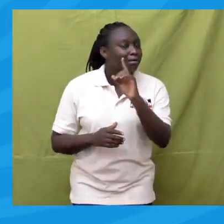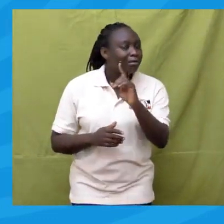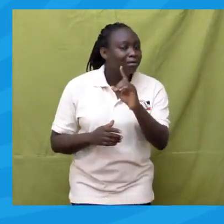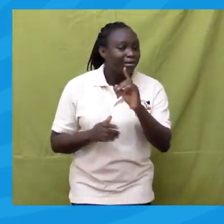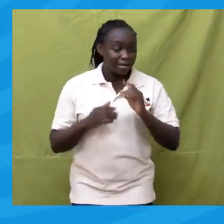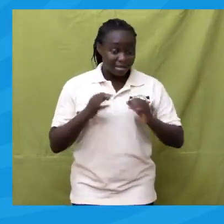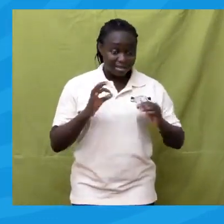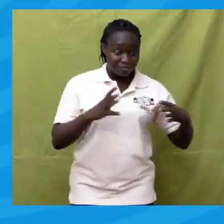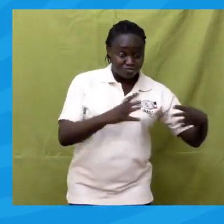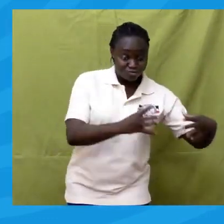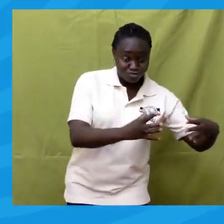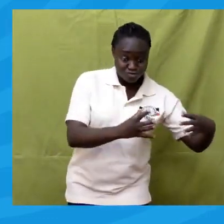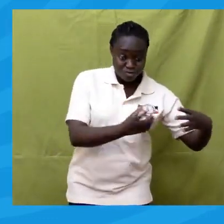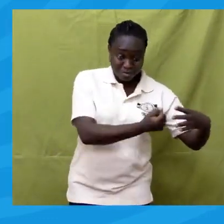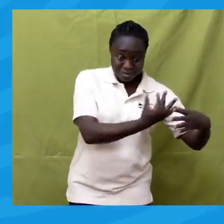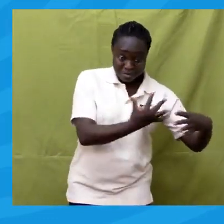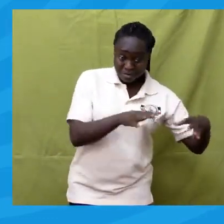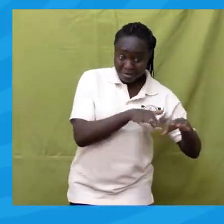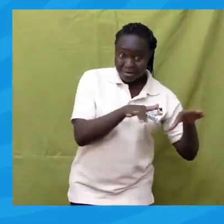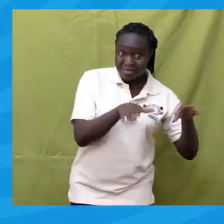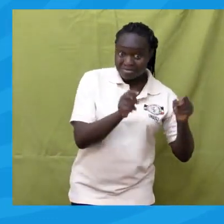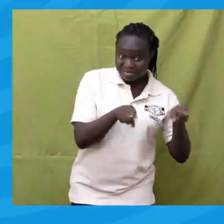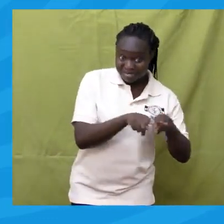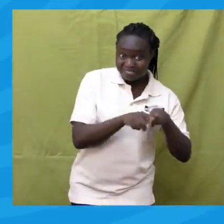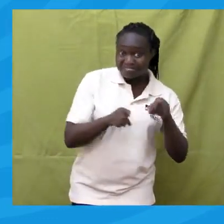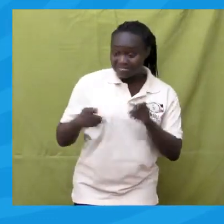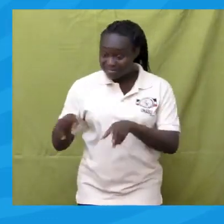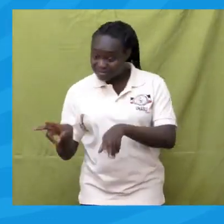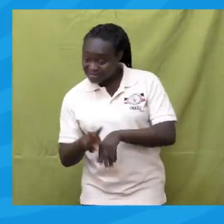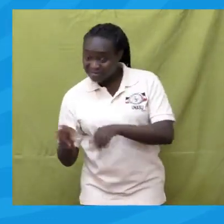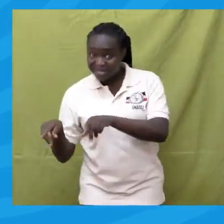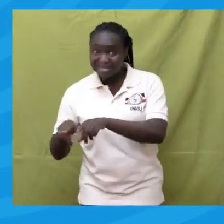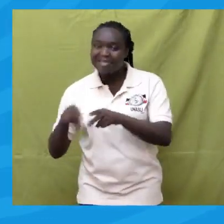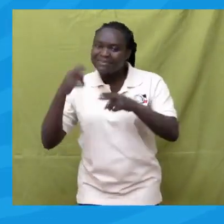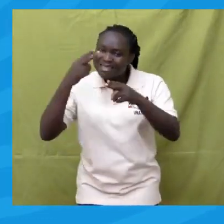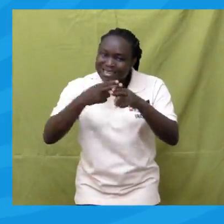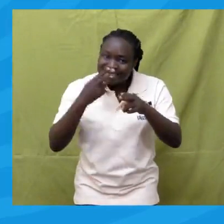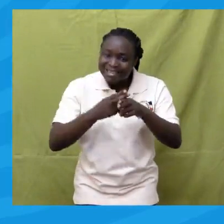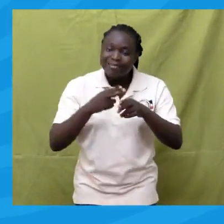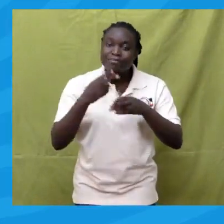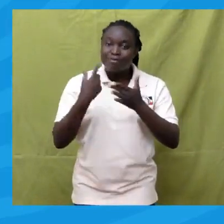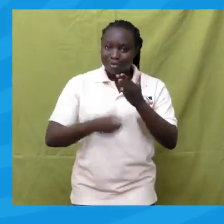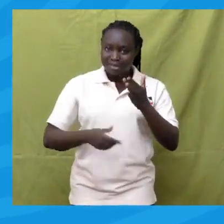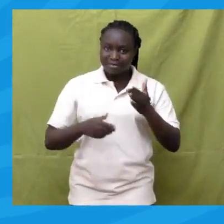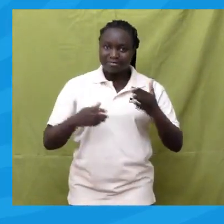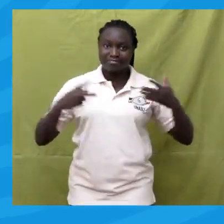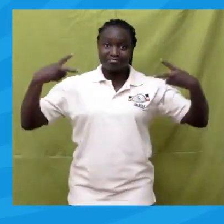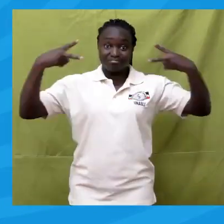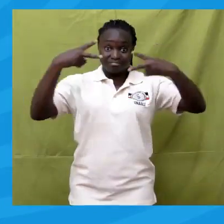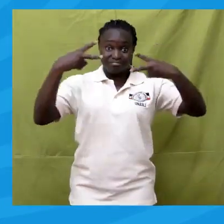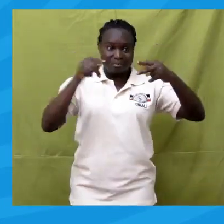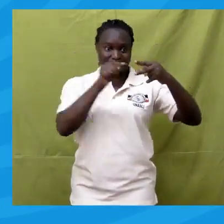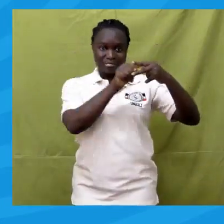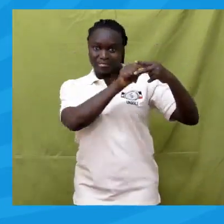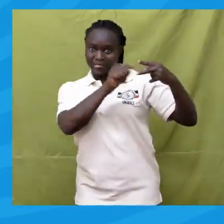called equivalent sets.